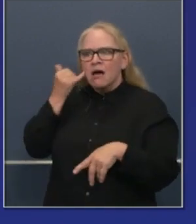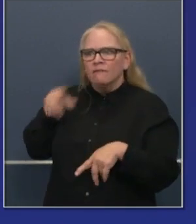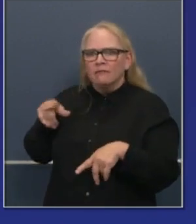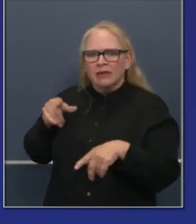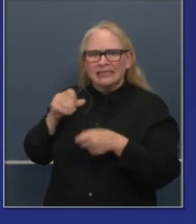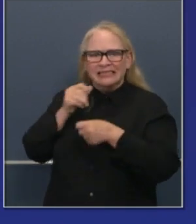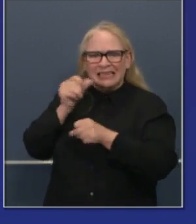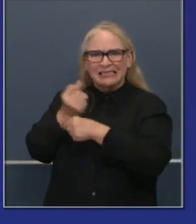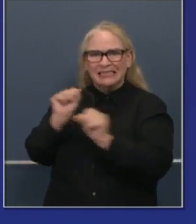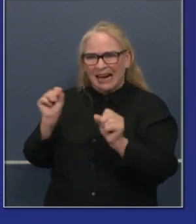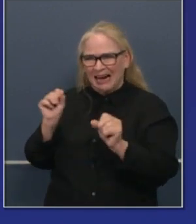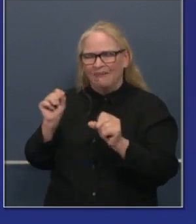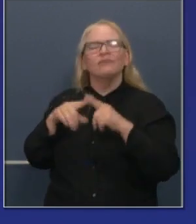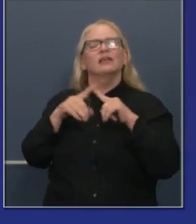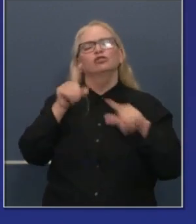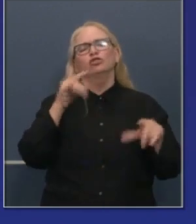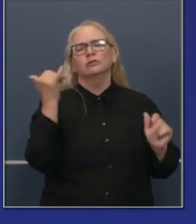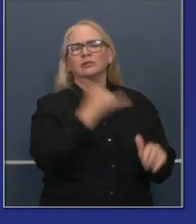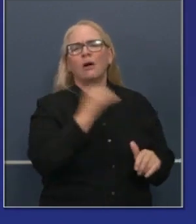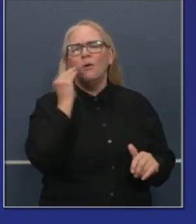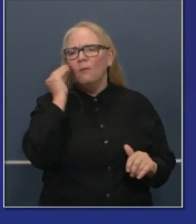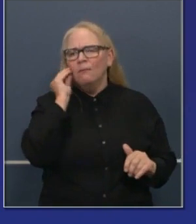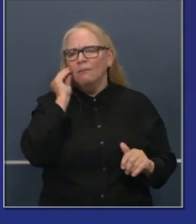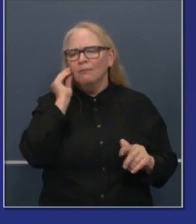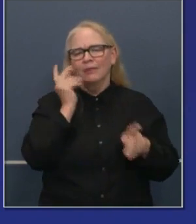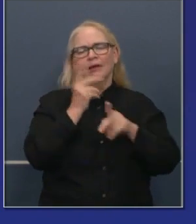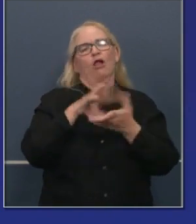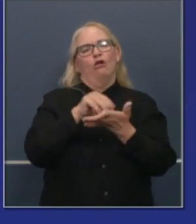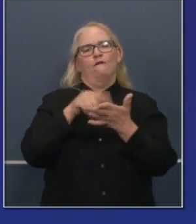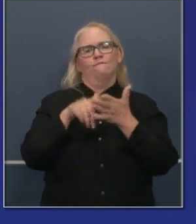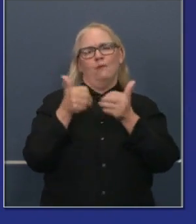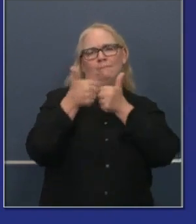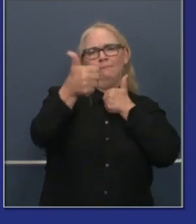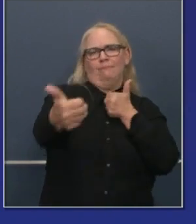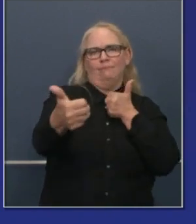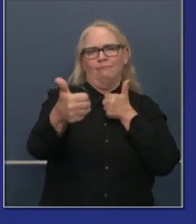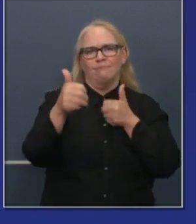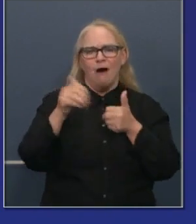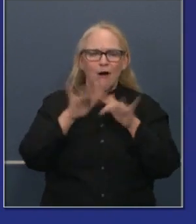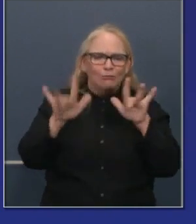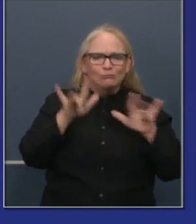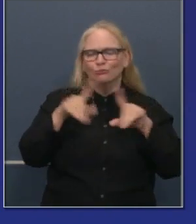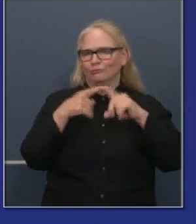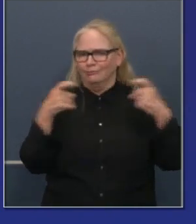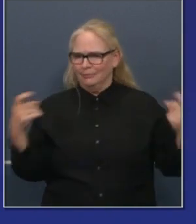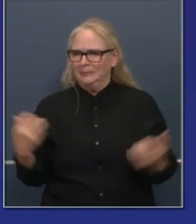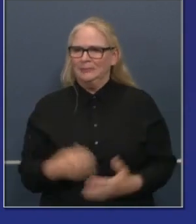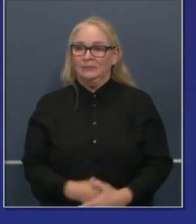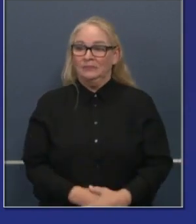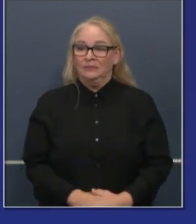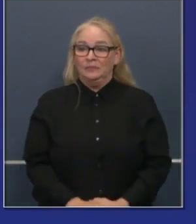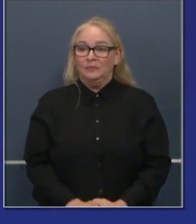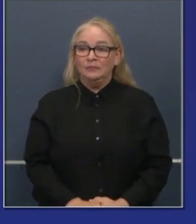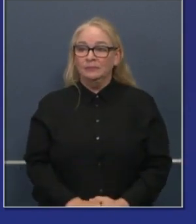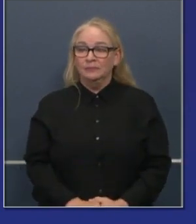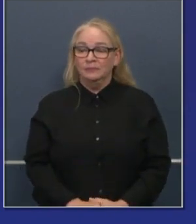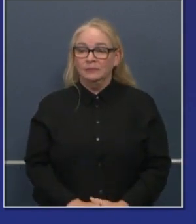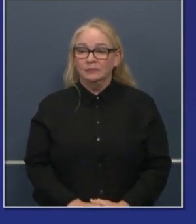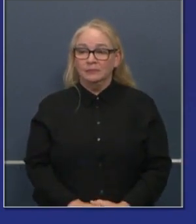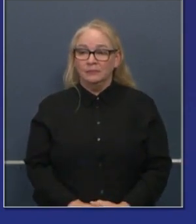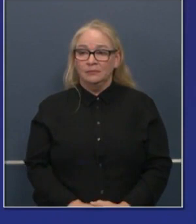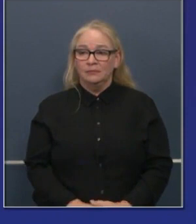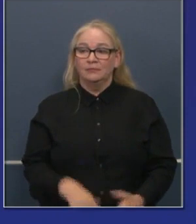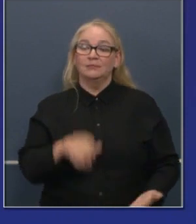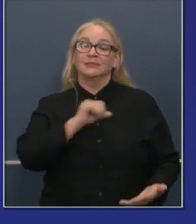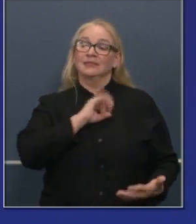mask requirement in the state. All school staff and students, all staff and students in third grade and above